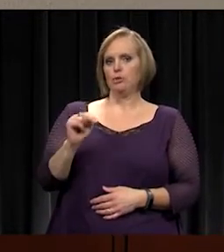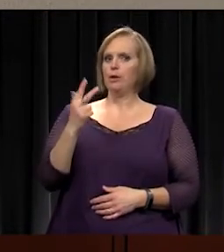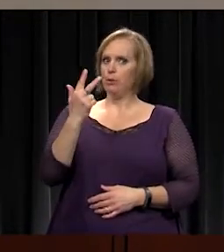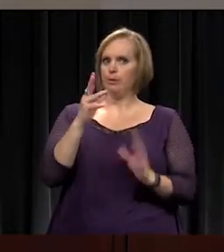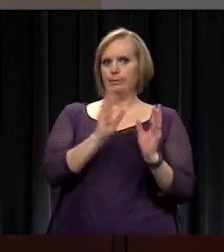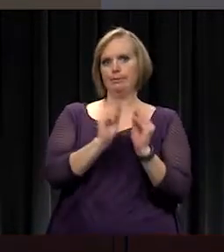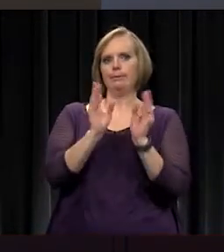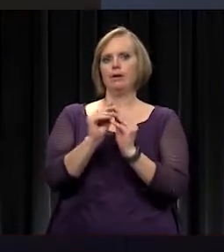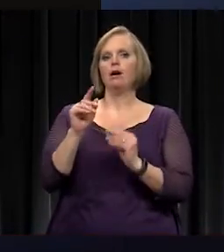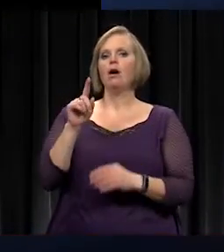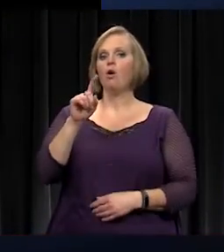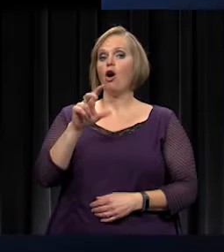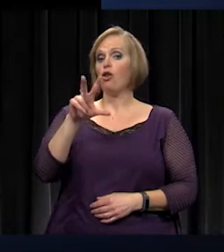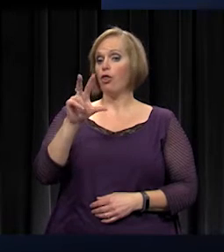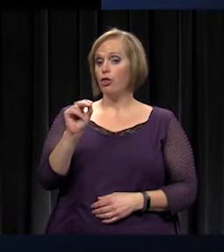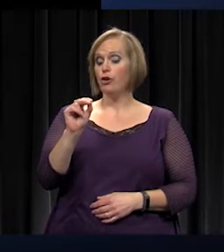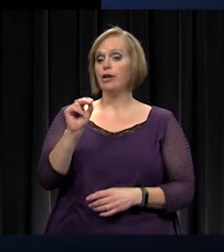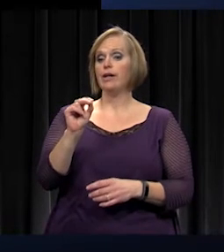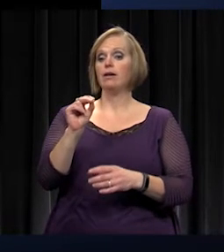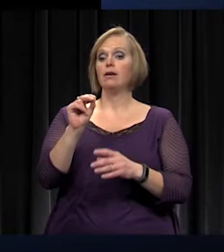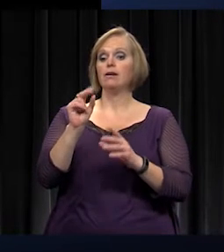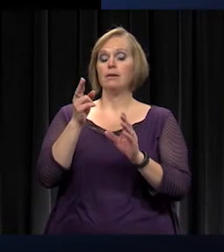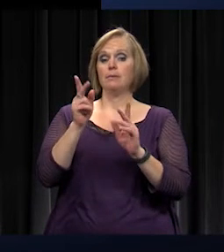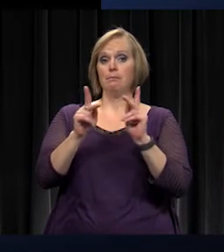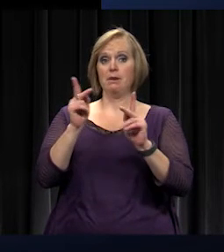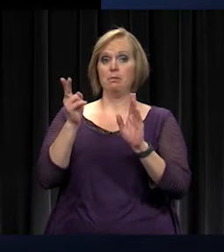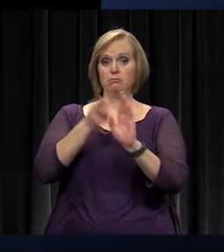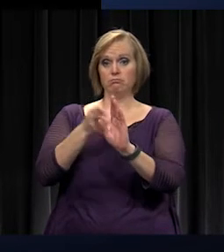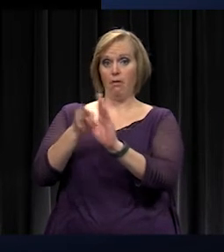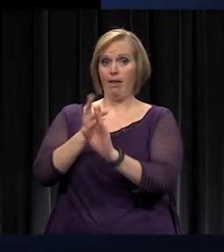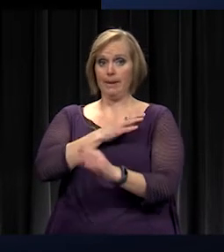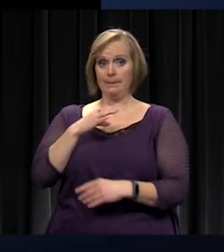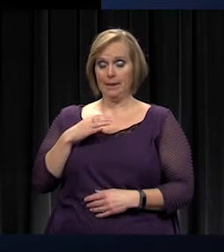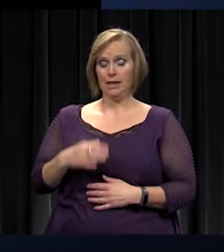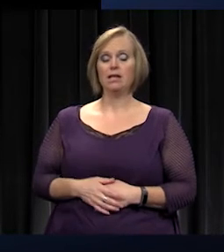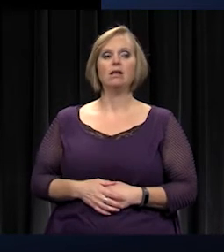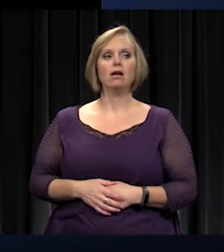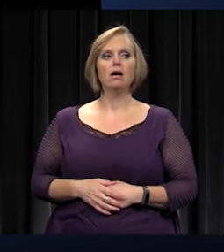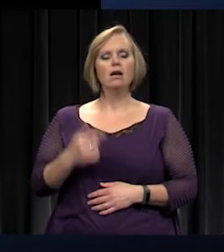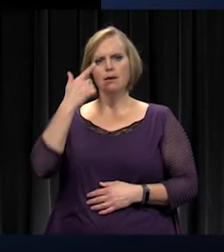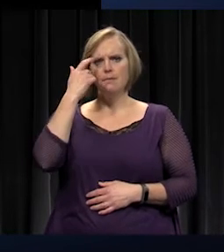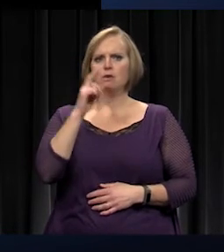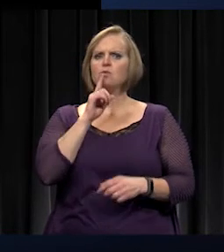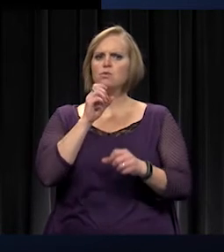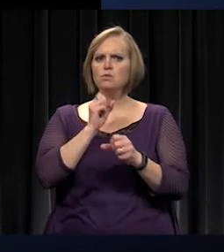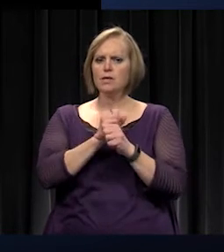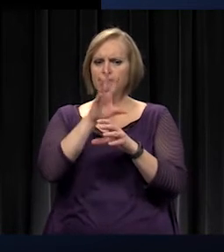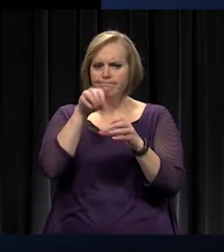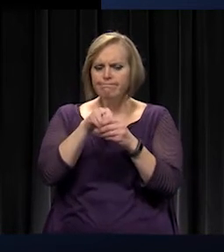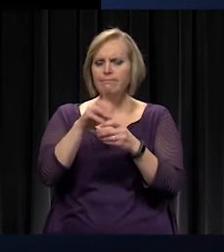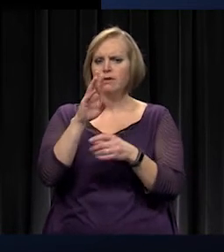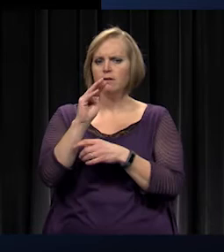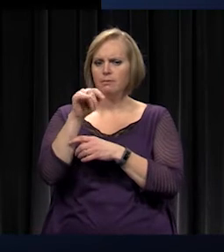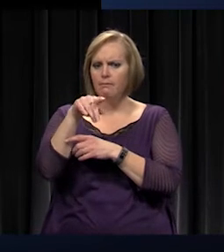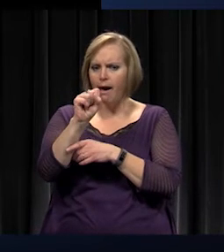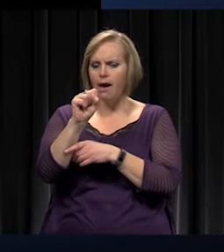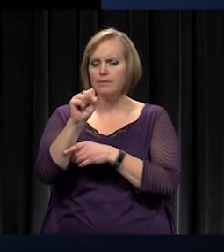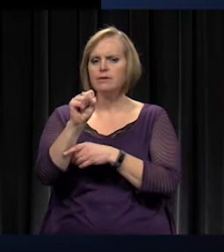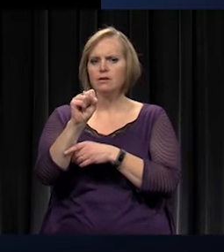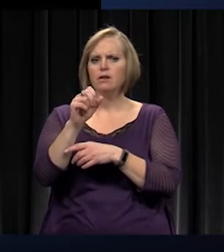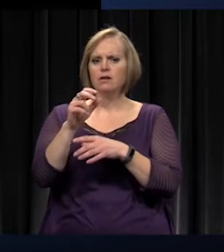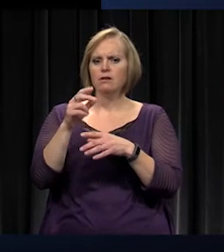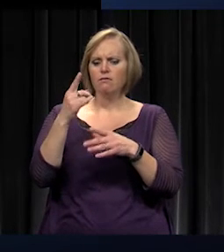130 participants on the committee. We did a, because we were really into maps as part of this boundary process,